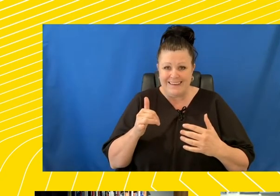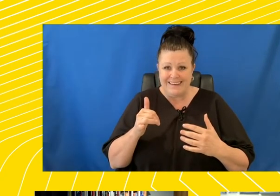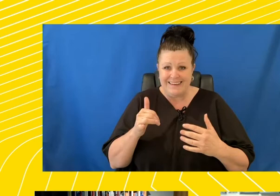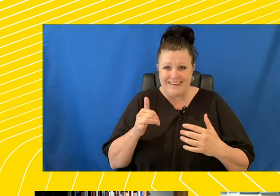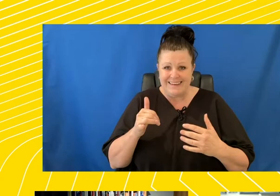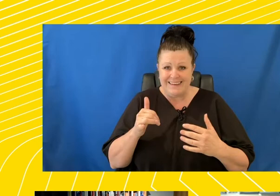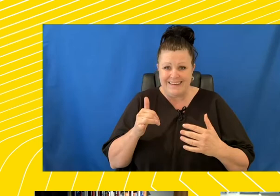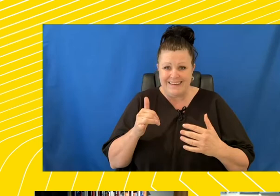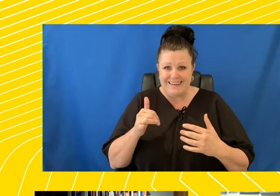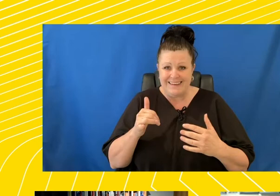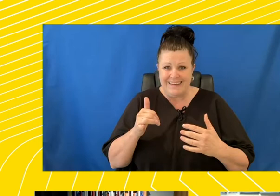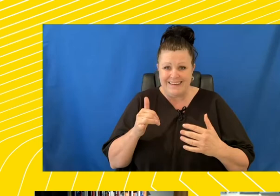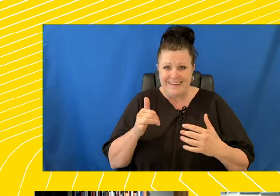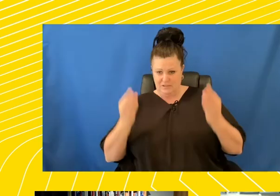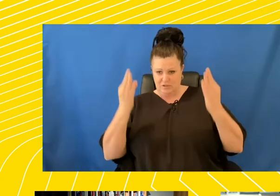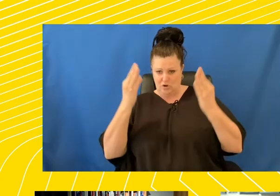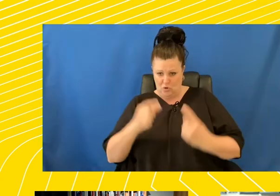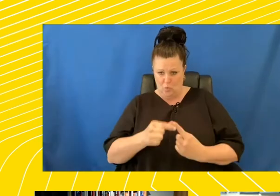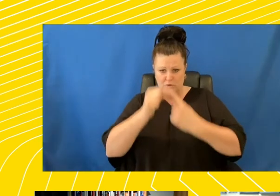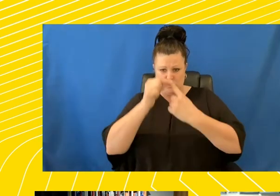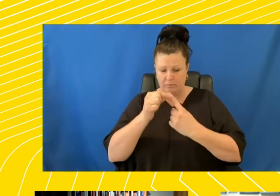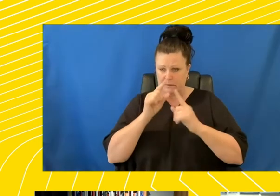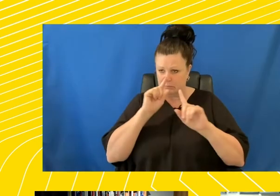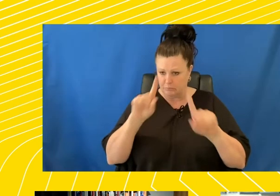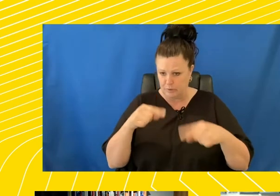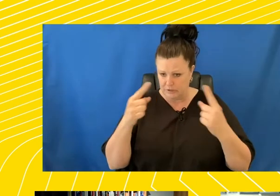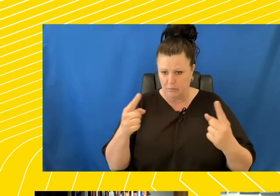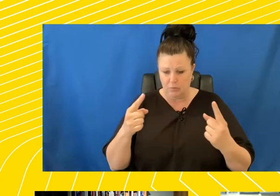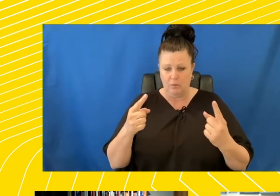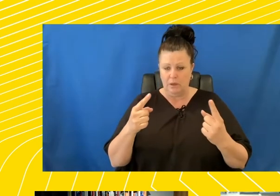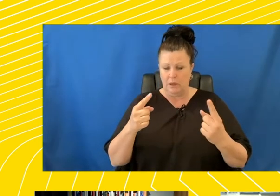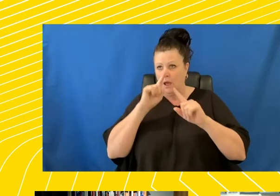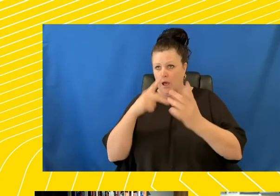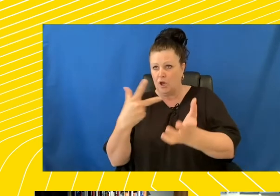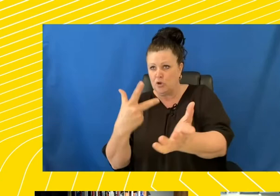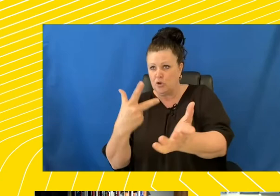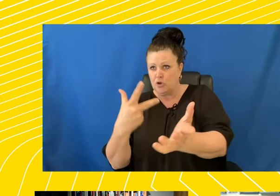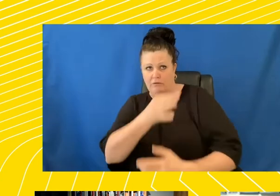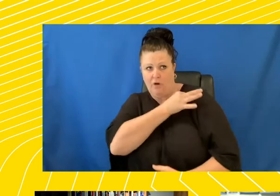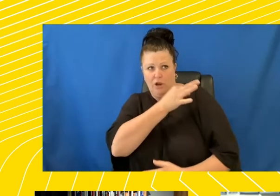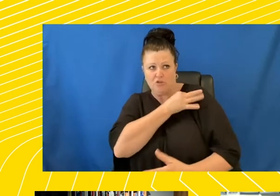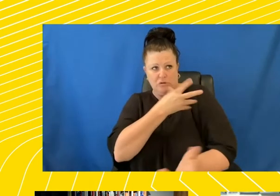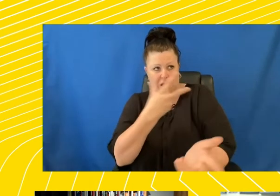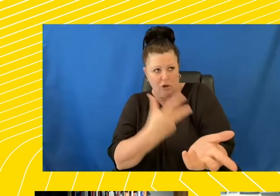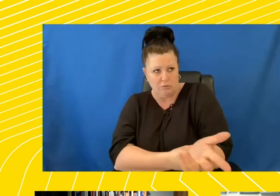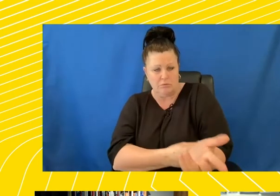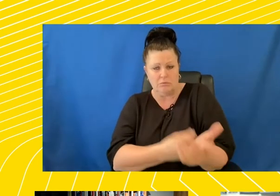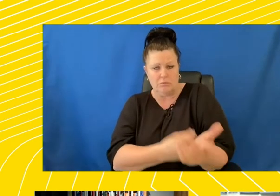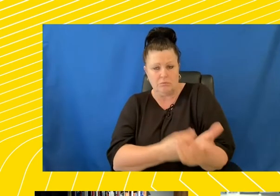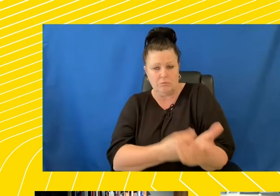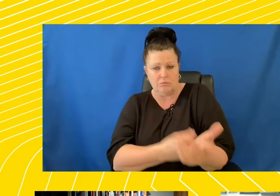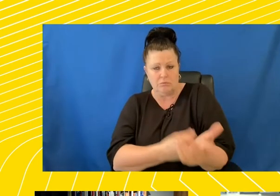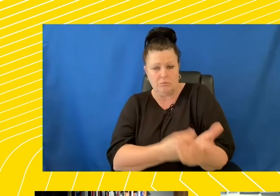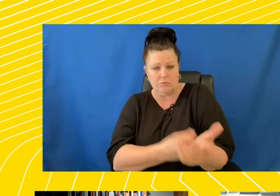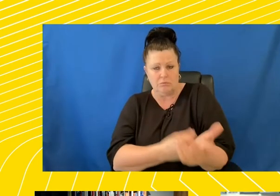autonomy and therefore there can be no such thing as voluntary euthanasia because it's not an autonomous action if